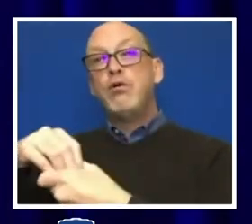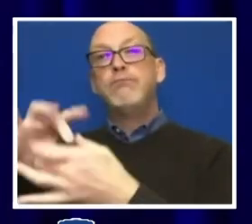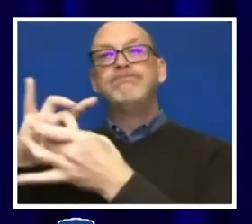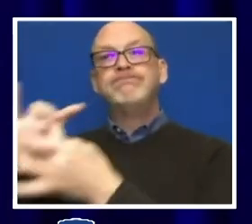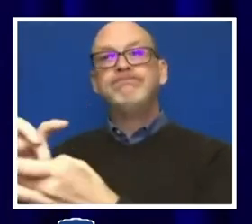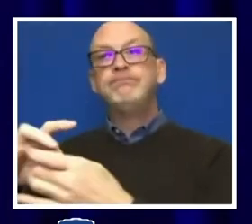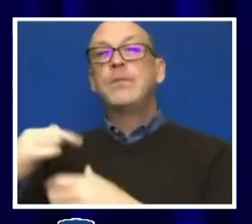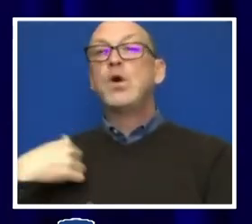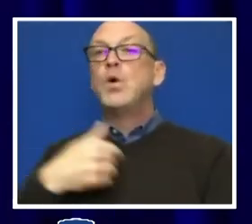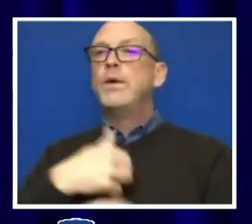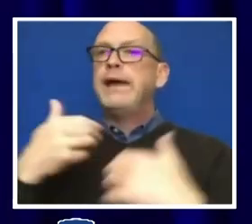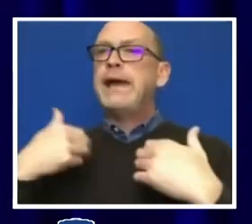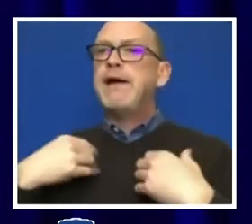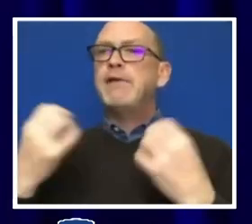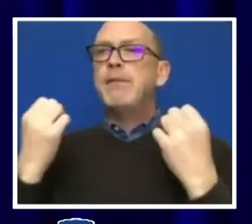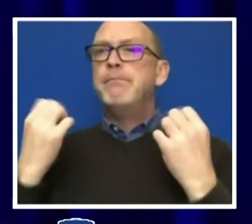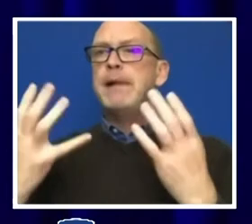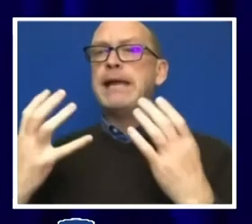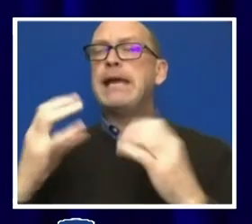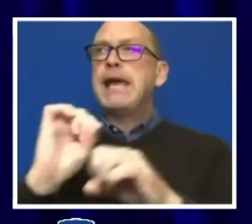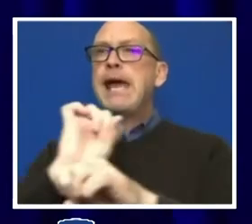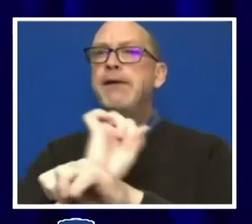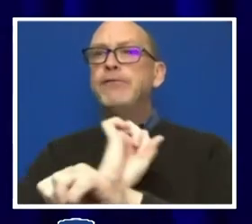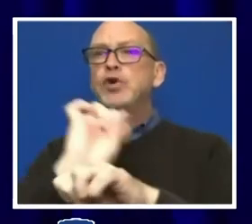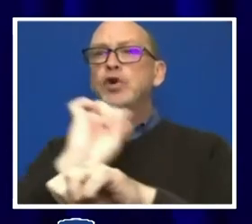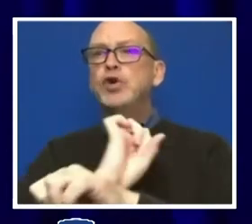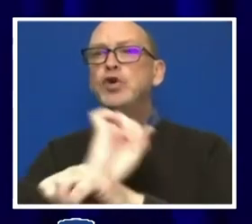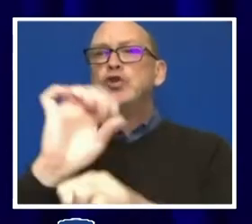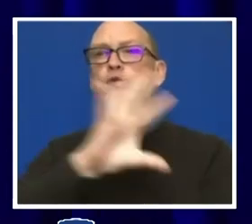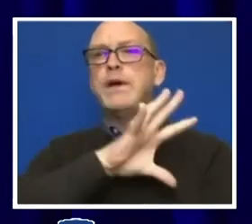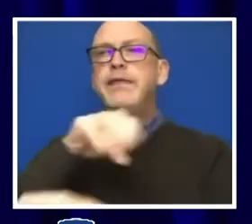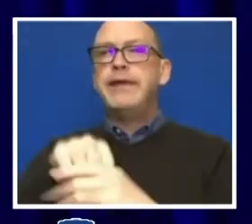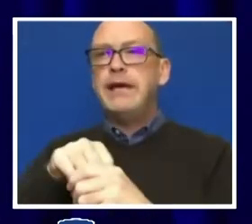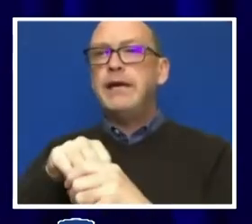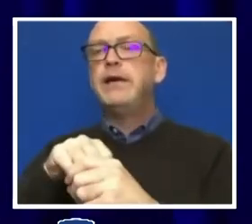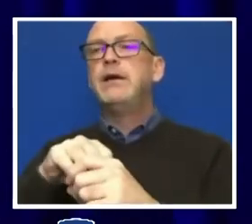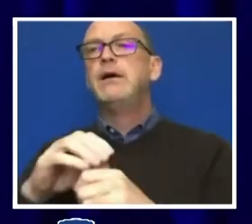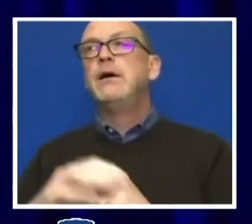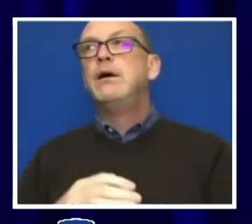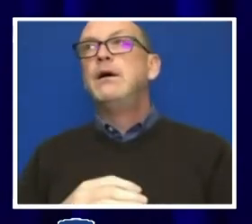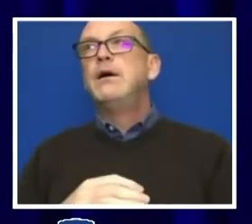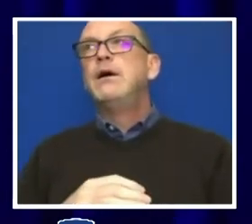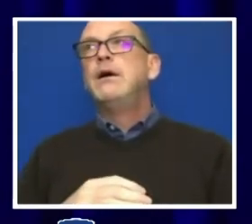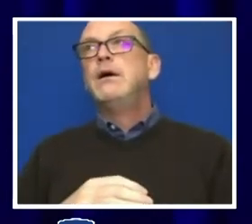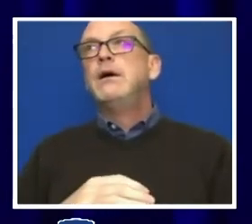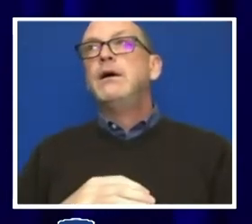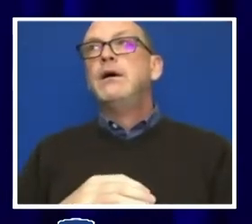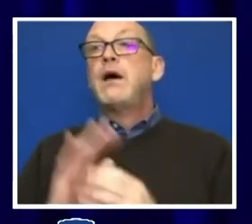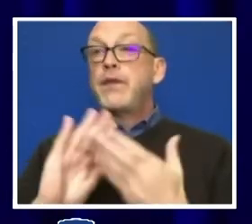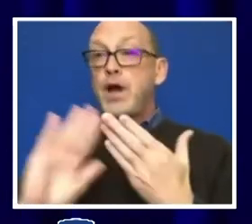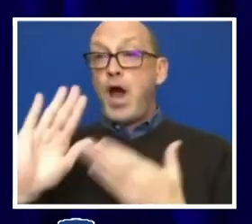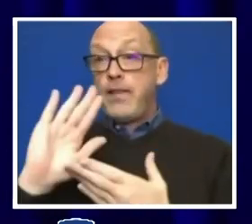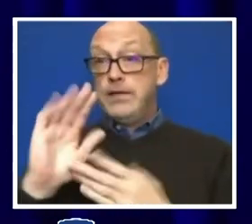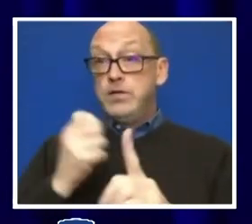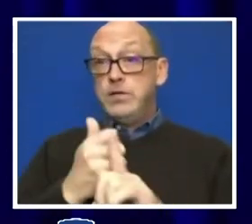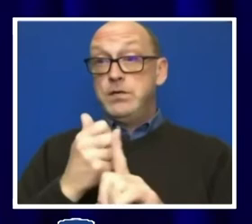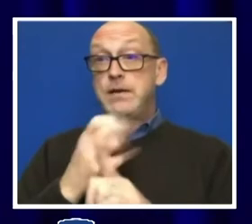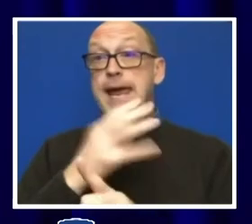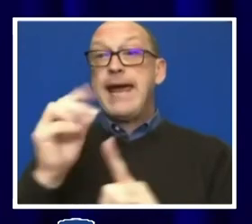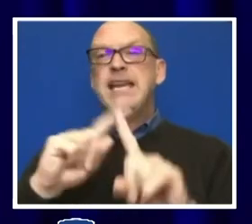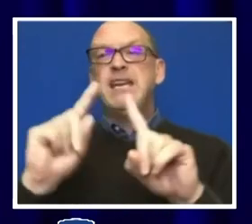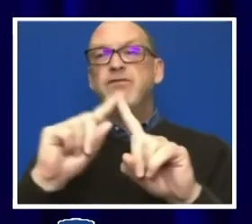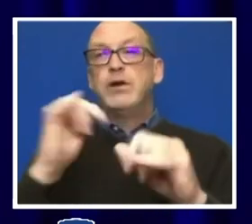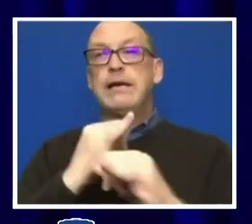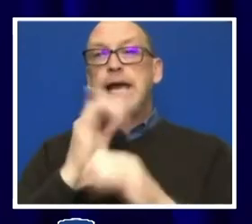considerable number of efforts that are within within the colleges and campuses. So